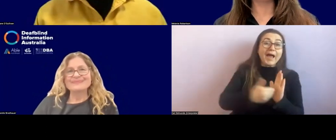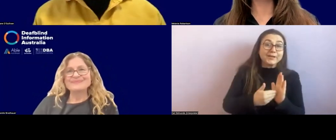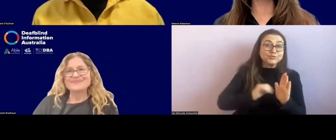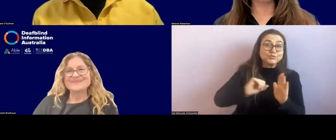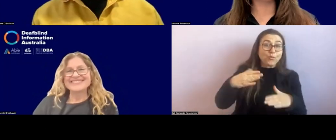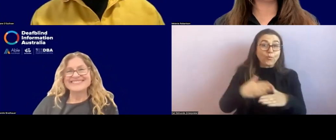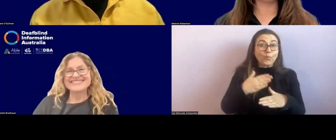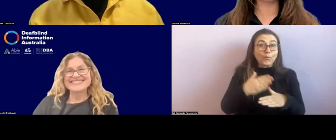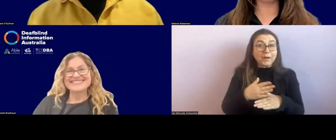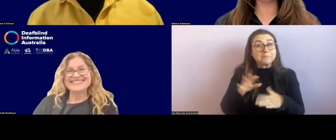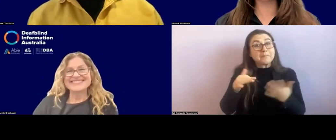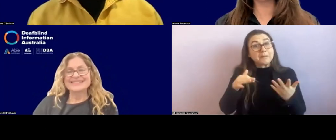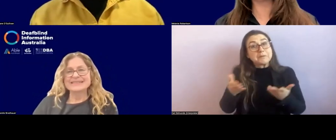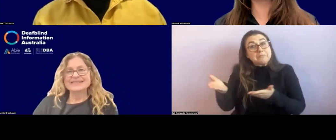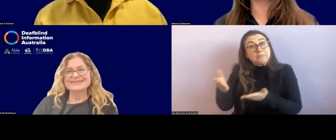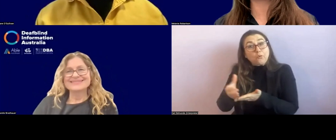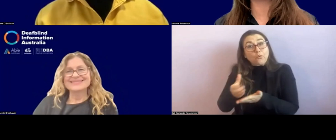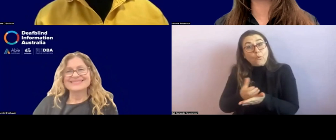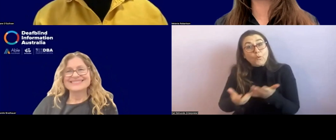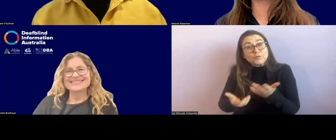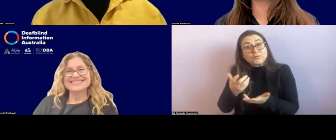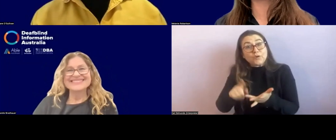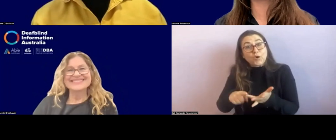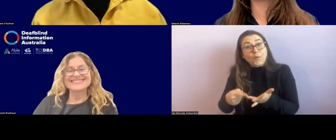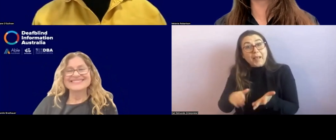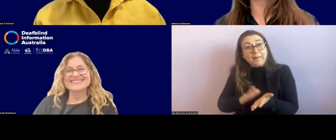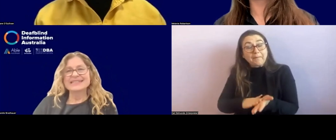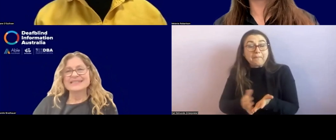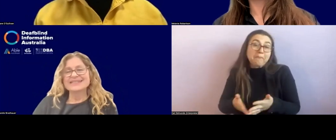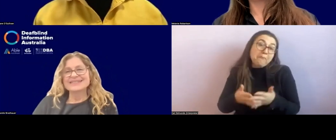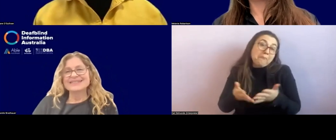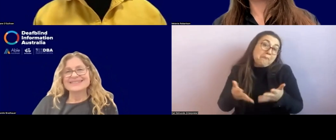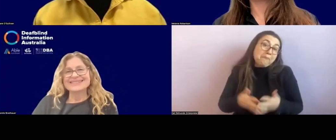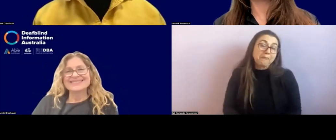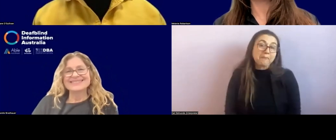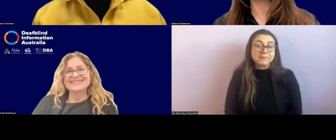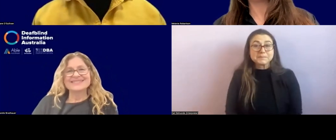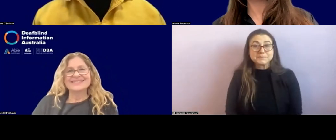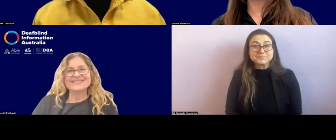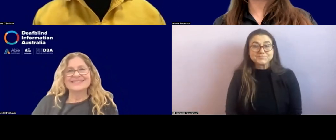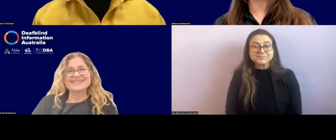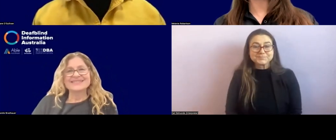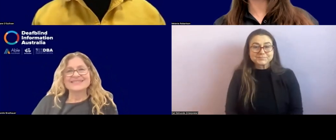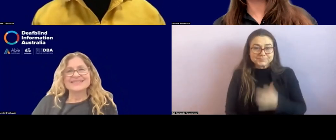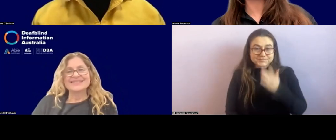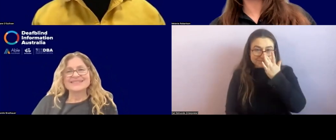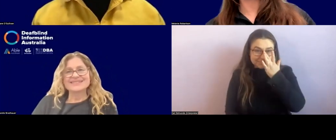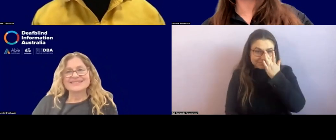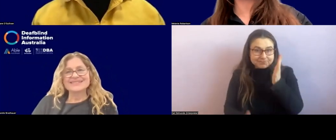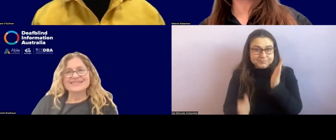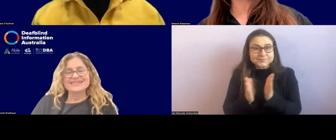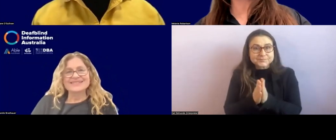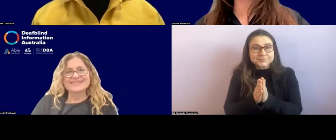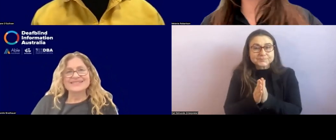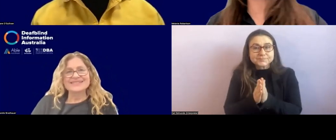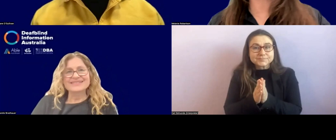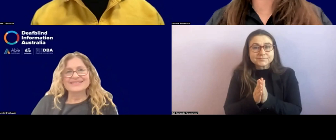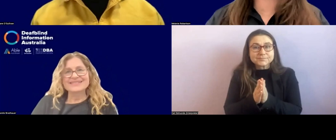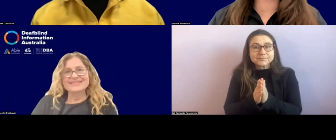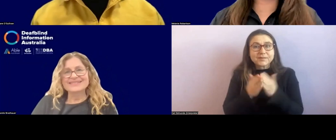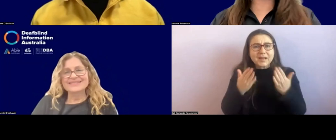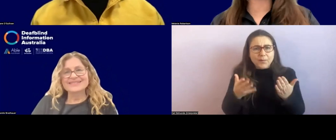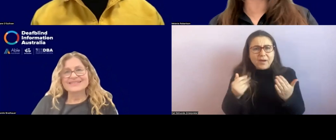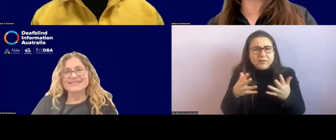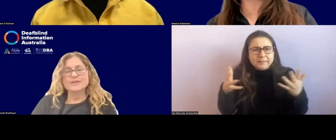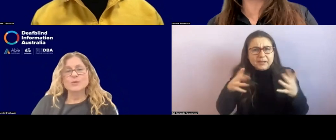course might be for you. Jump on board and join. Um, now we have a big complicated